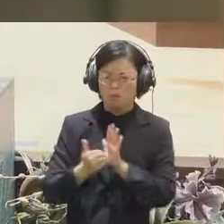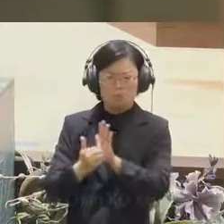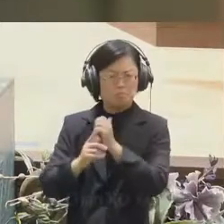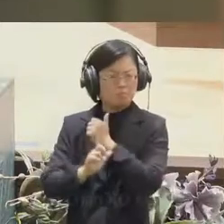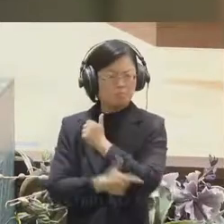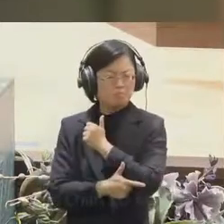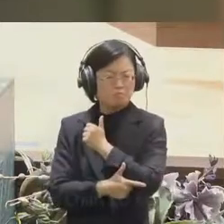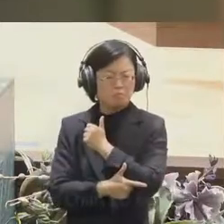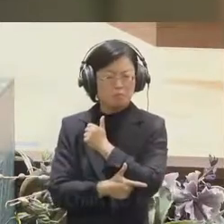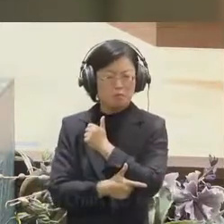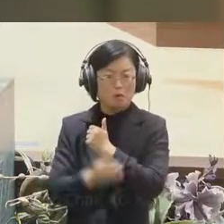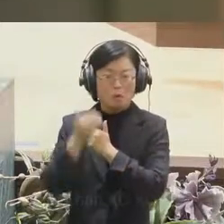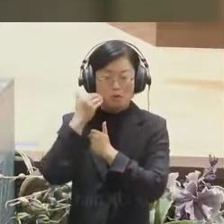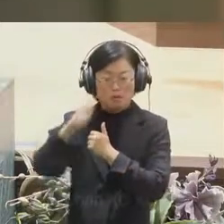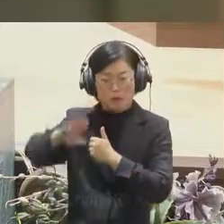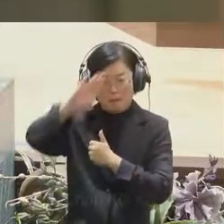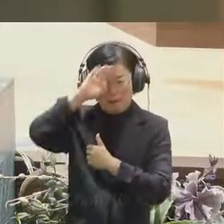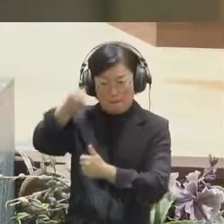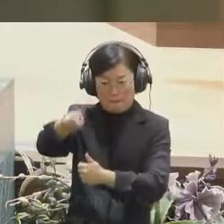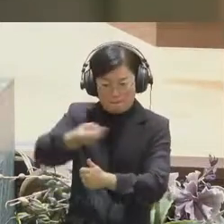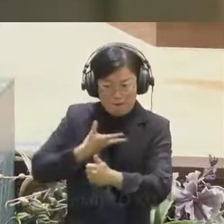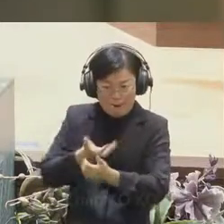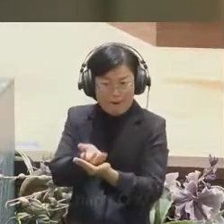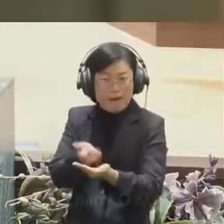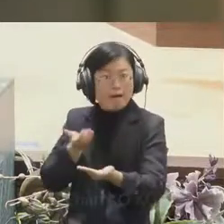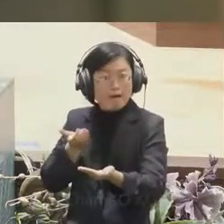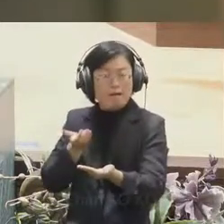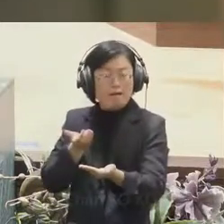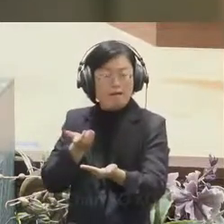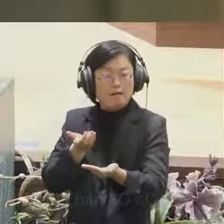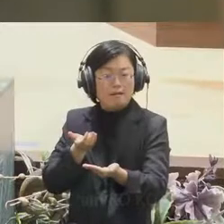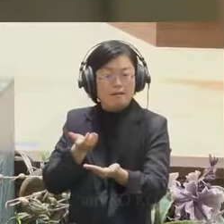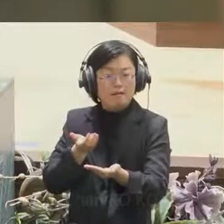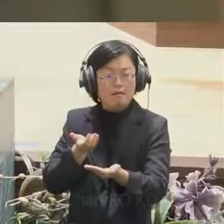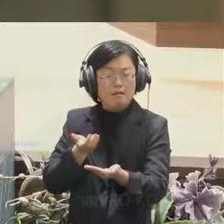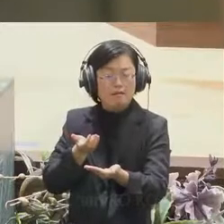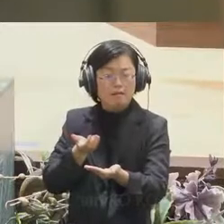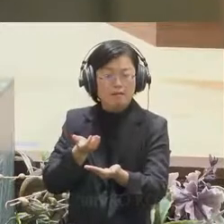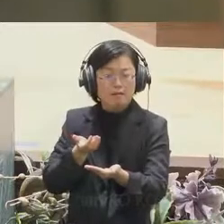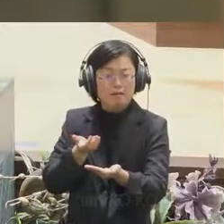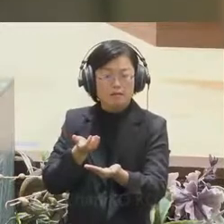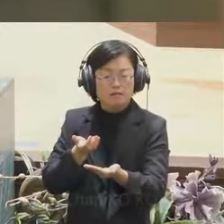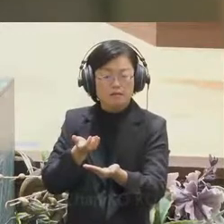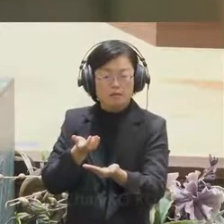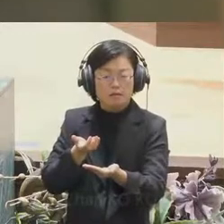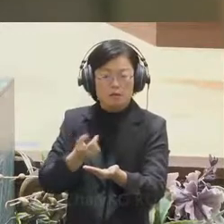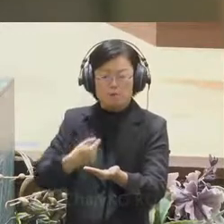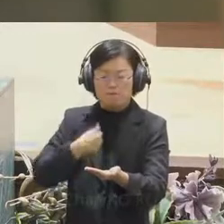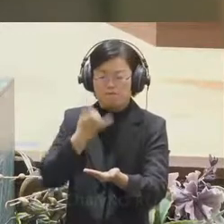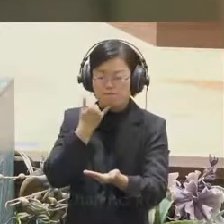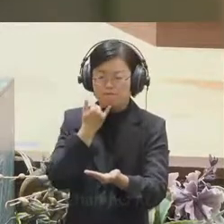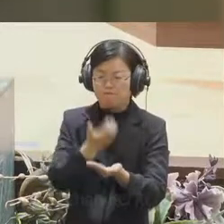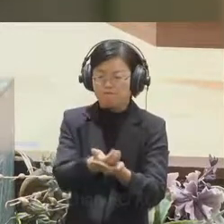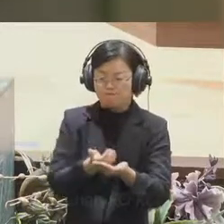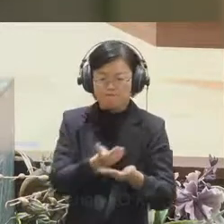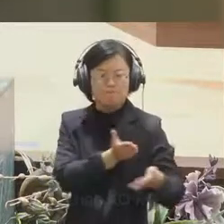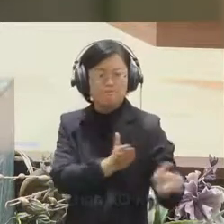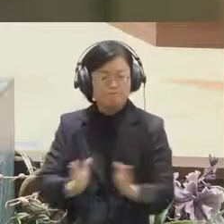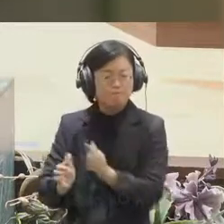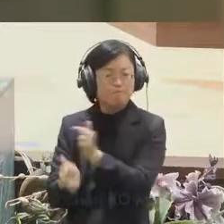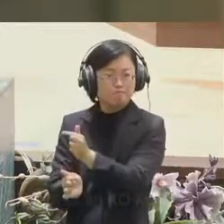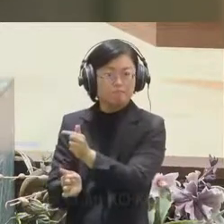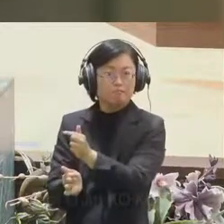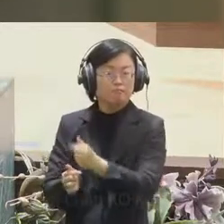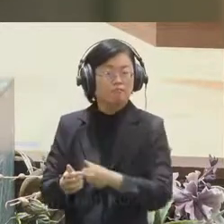gantries with the highest flight conditionsuntil then we didn't have much clear reporting about